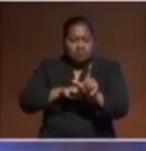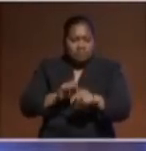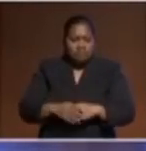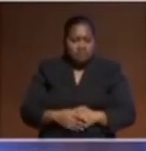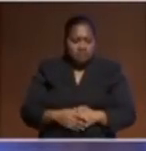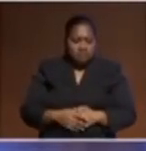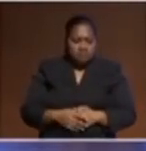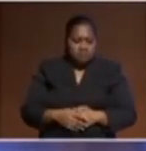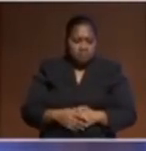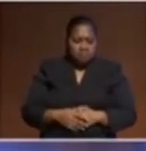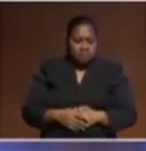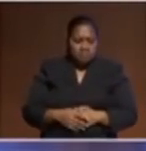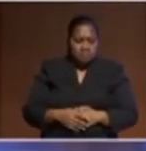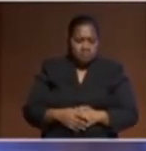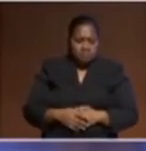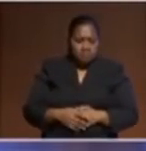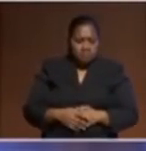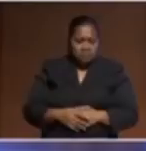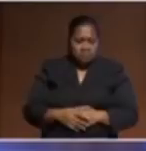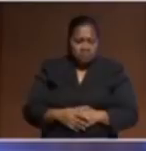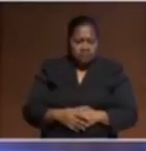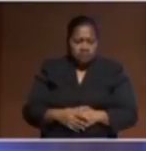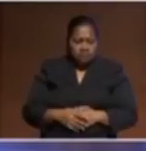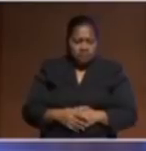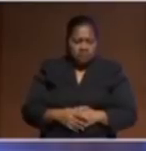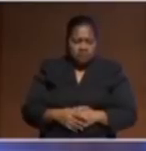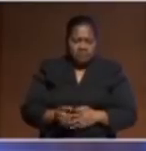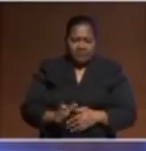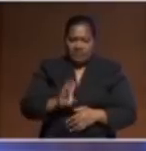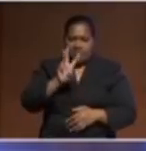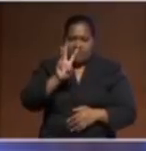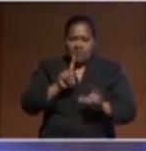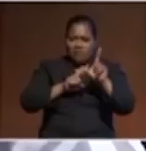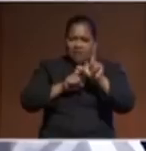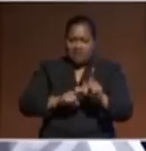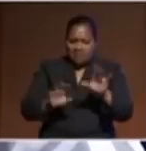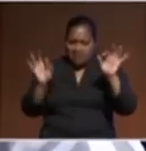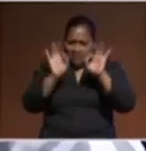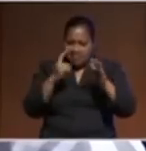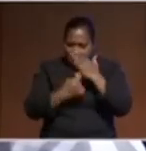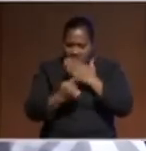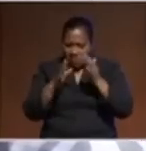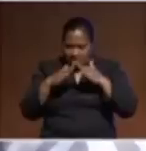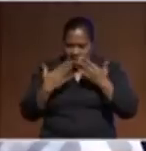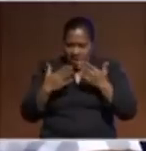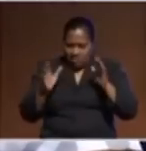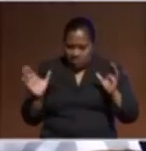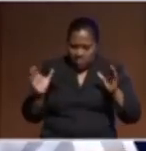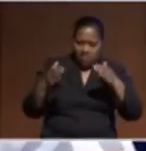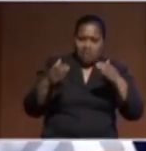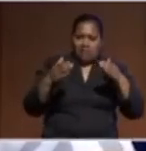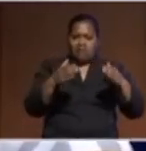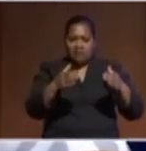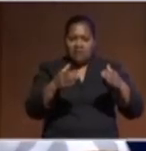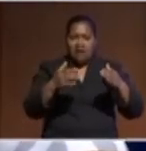from our last Pacific Islands Forum, which was held in Tuvalu. I'm not sure what to